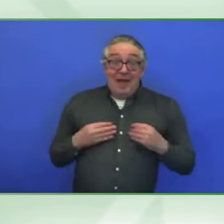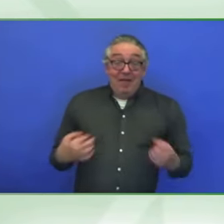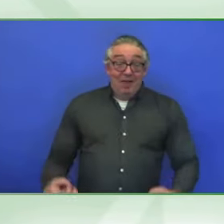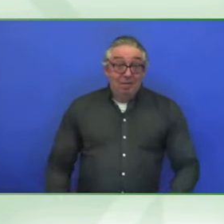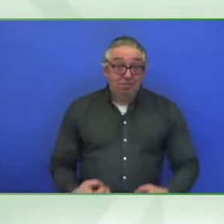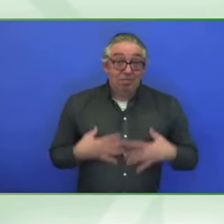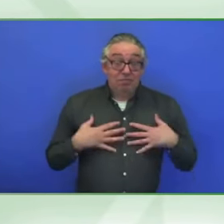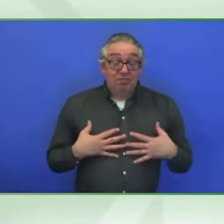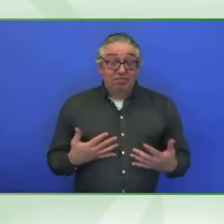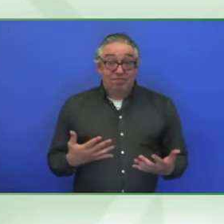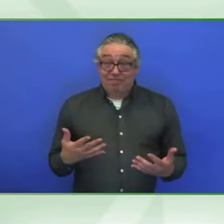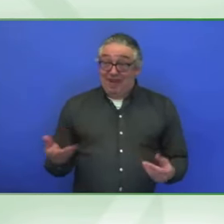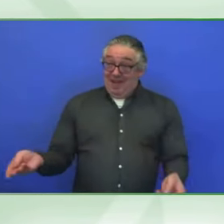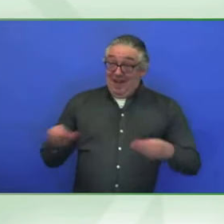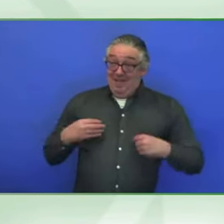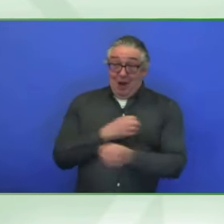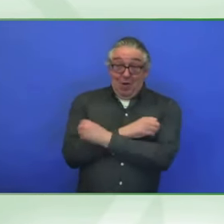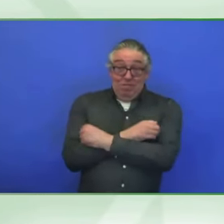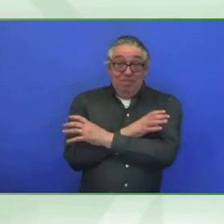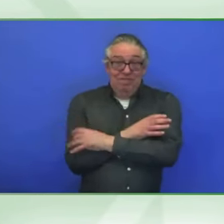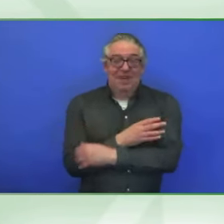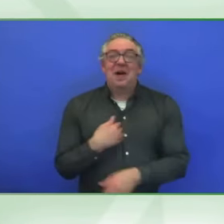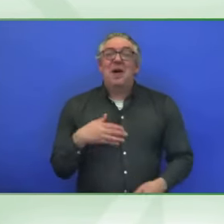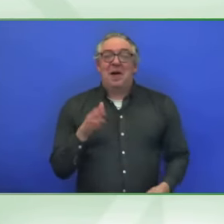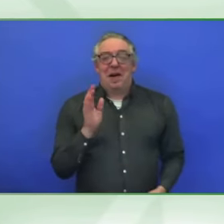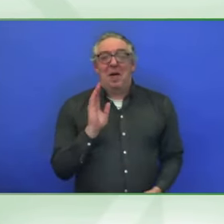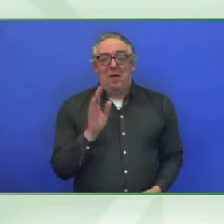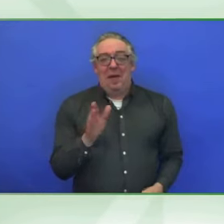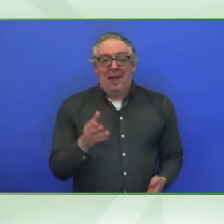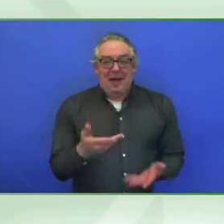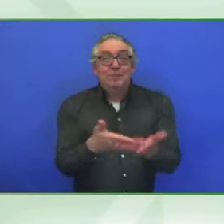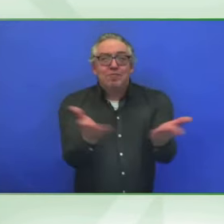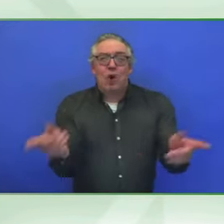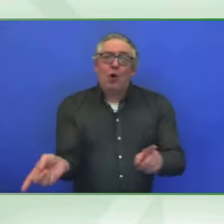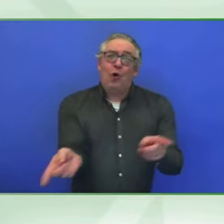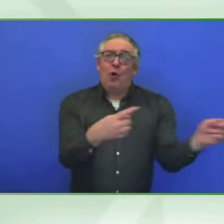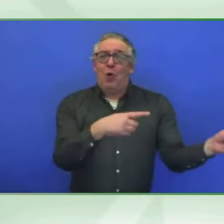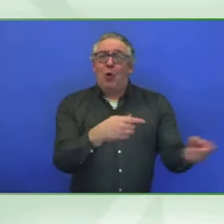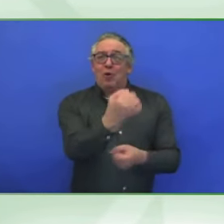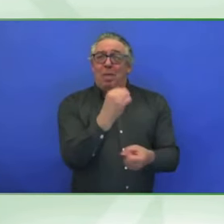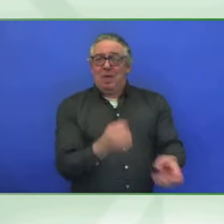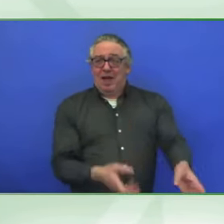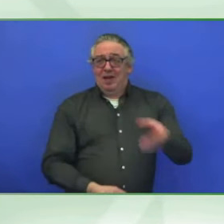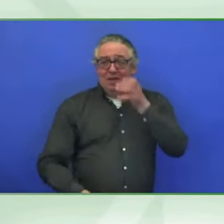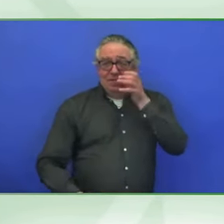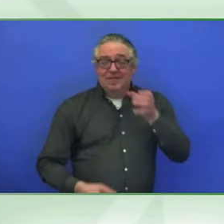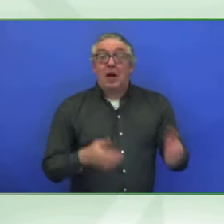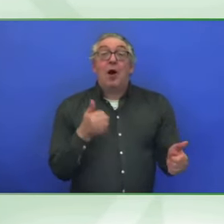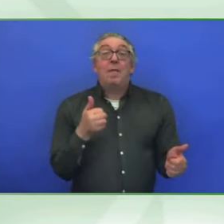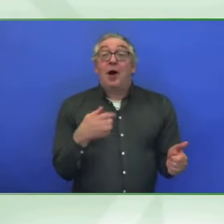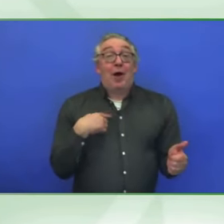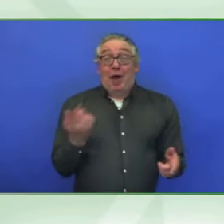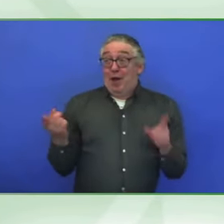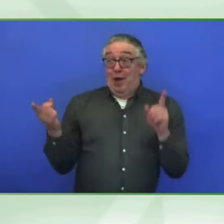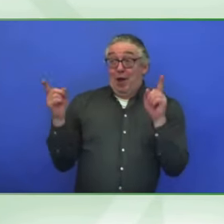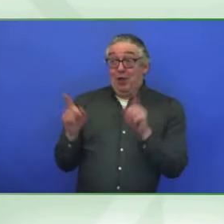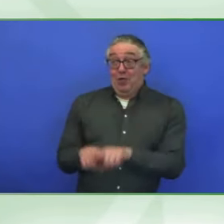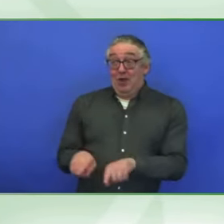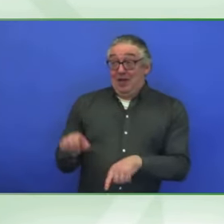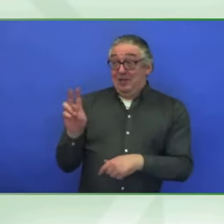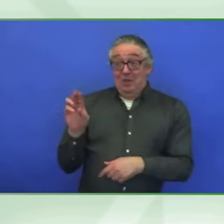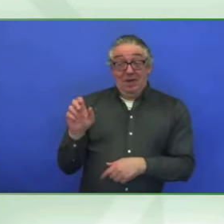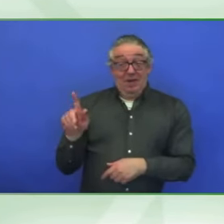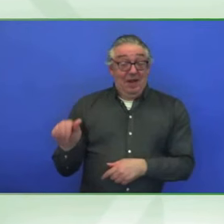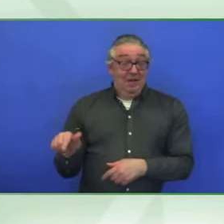us all to go and have a beer. Um, I actually won't agree with Samita. I couldn't agree with you more. I think it's our younger